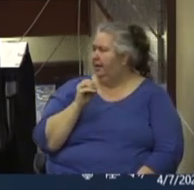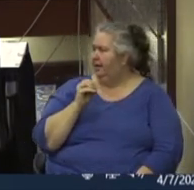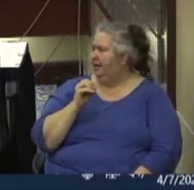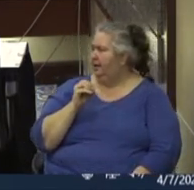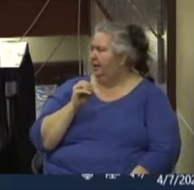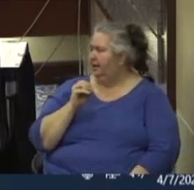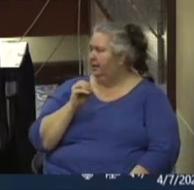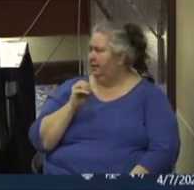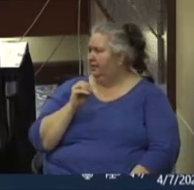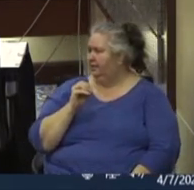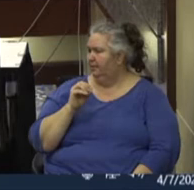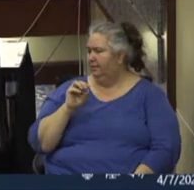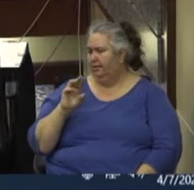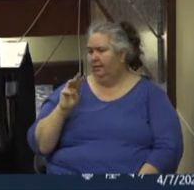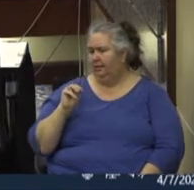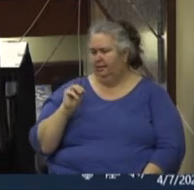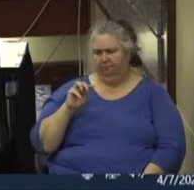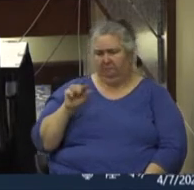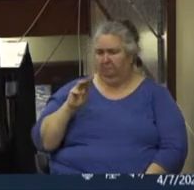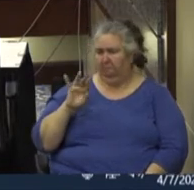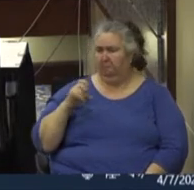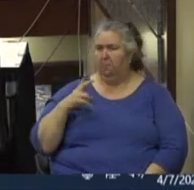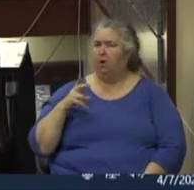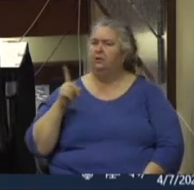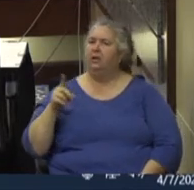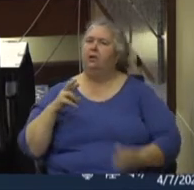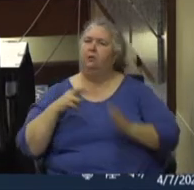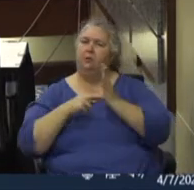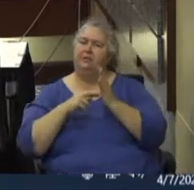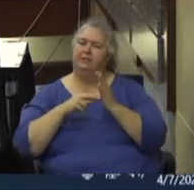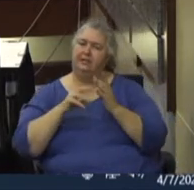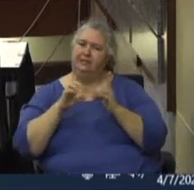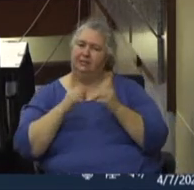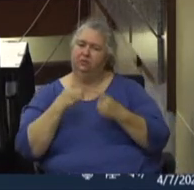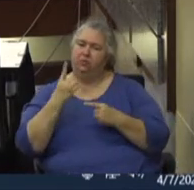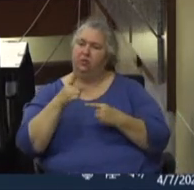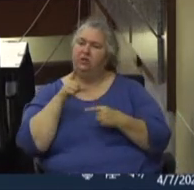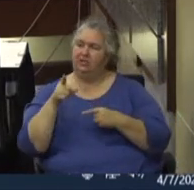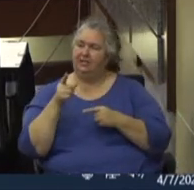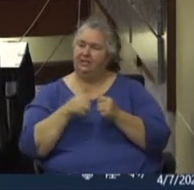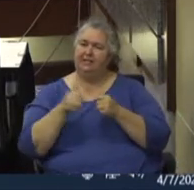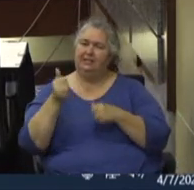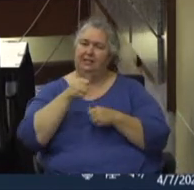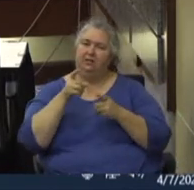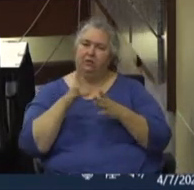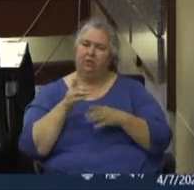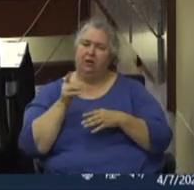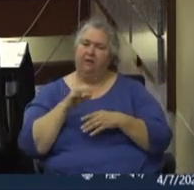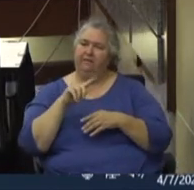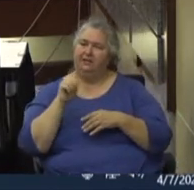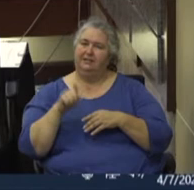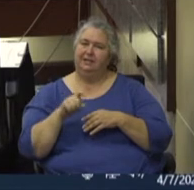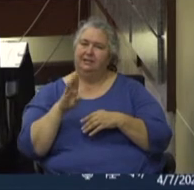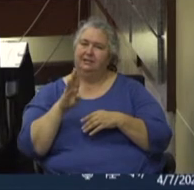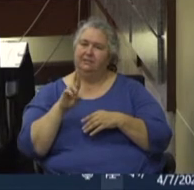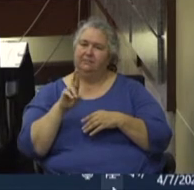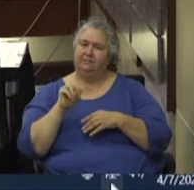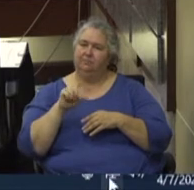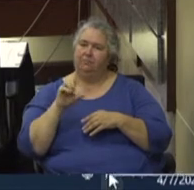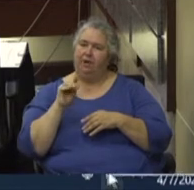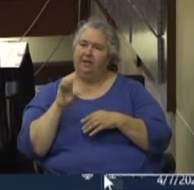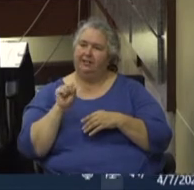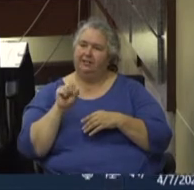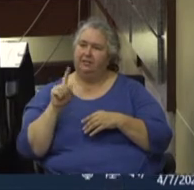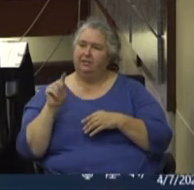Andrea Barefield represents Waco City Council District 1, and she is currently the executive director of the Texas Brazos Trail Region.